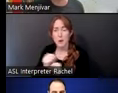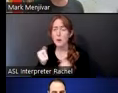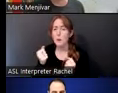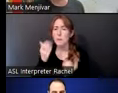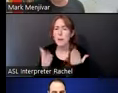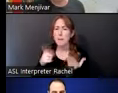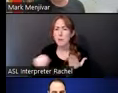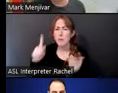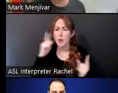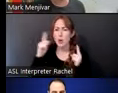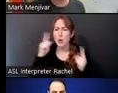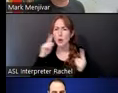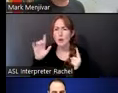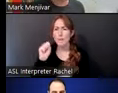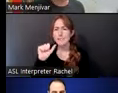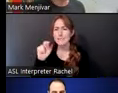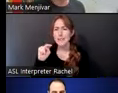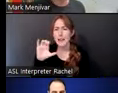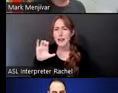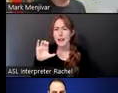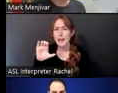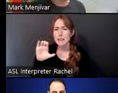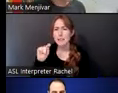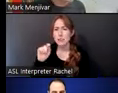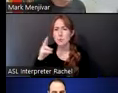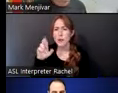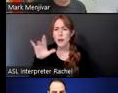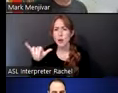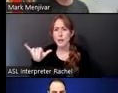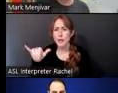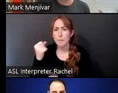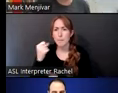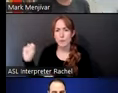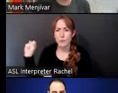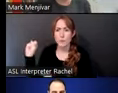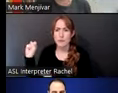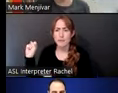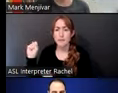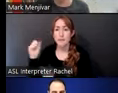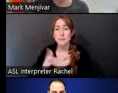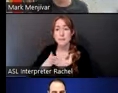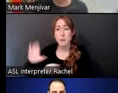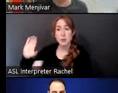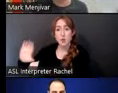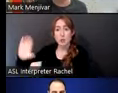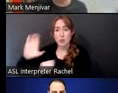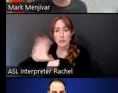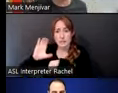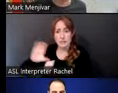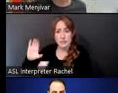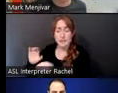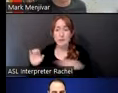but it was a movement in the 80s of churches and other people of faith and people not of faith, right? Helping